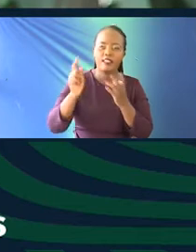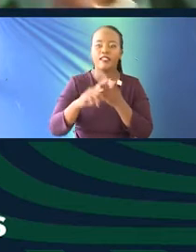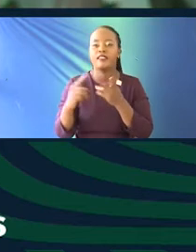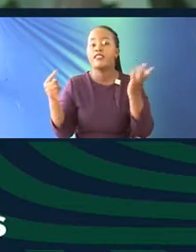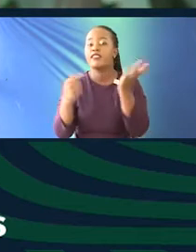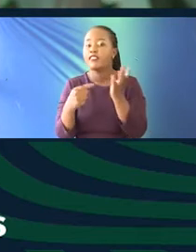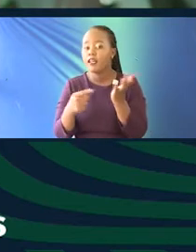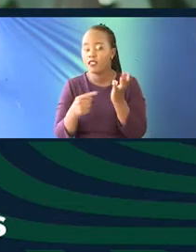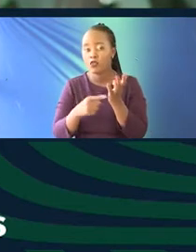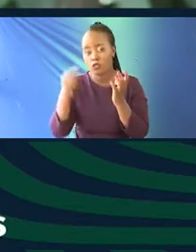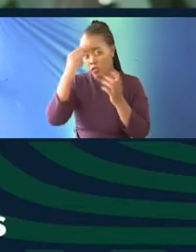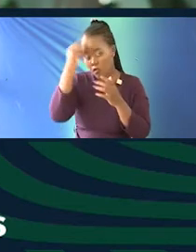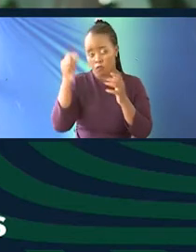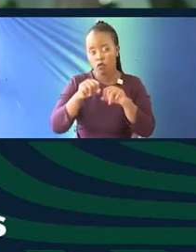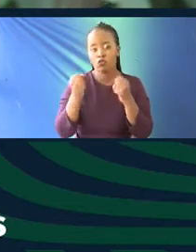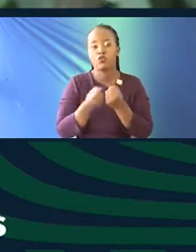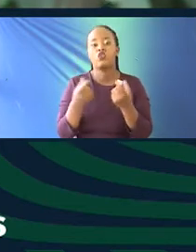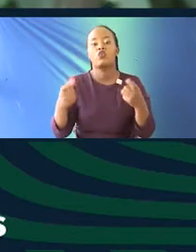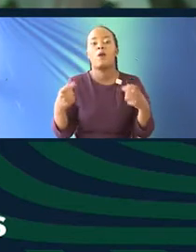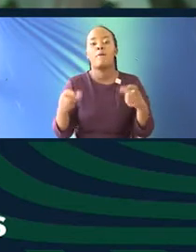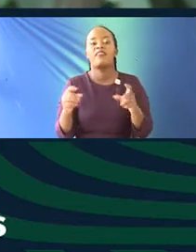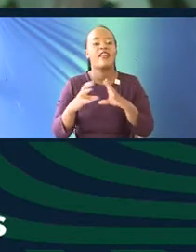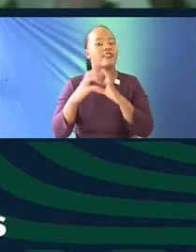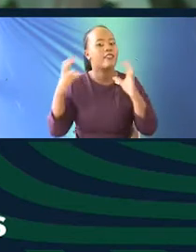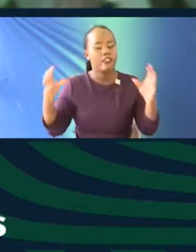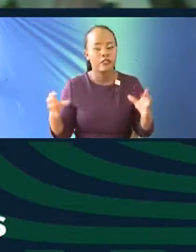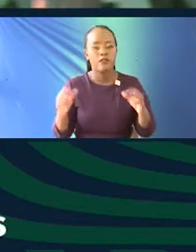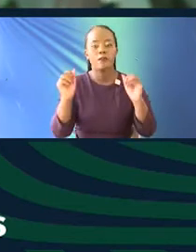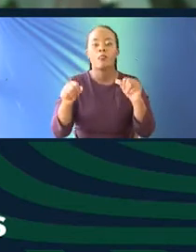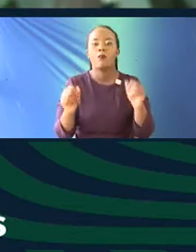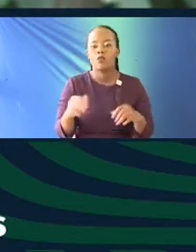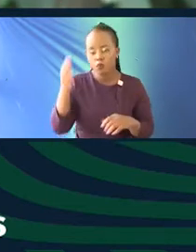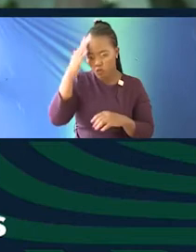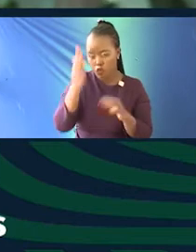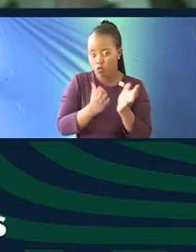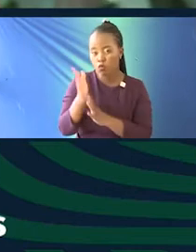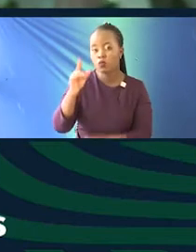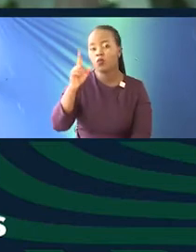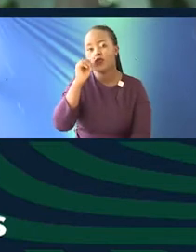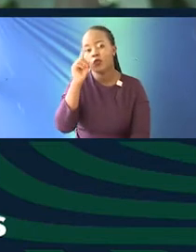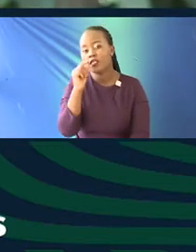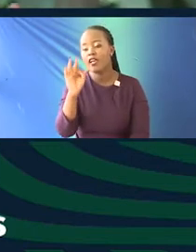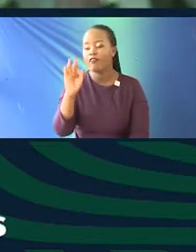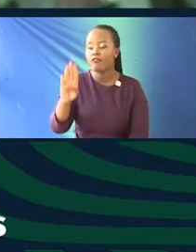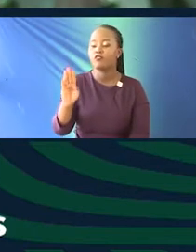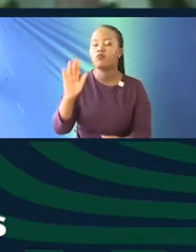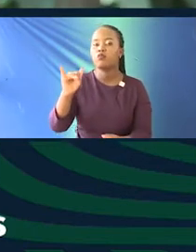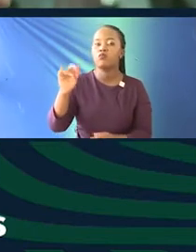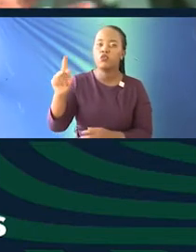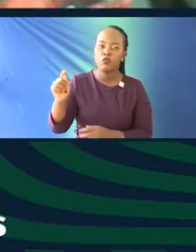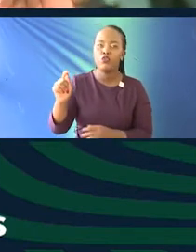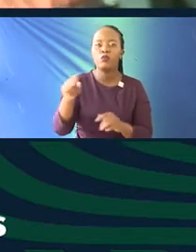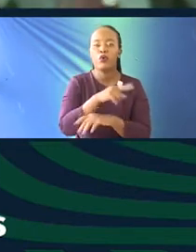our social media platform is huge. You can check us out as Harriet's Botanicals on Twitter, on Instagram, on Facebook, on YouTube.